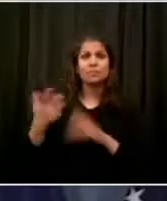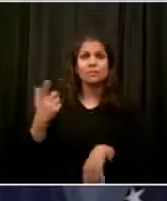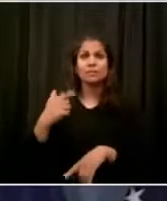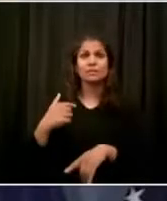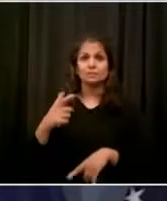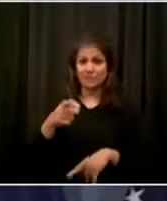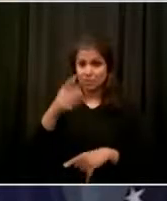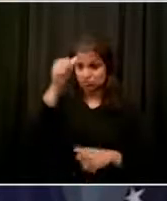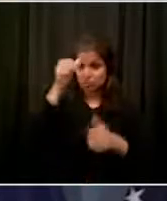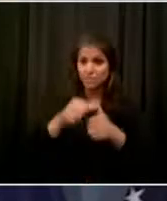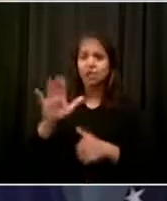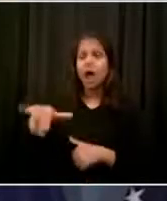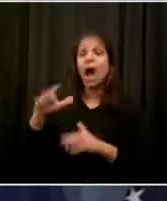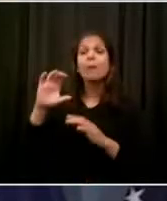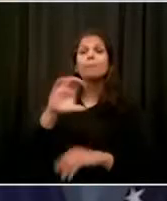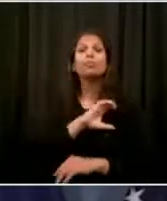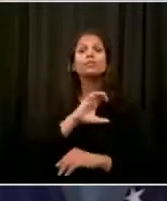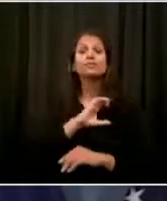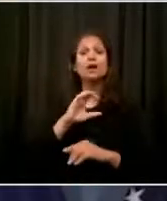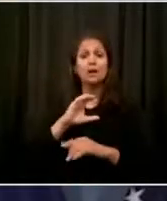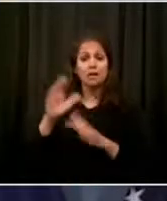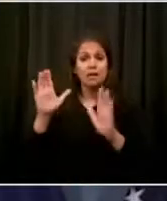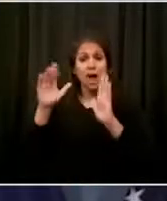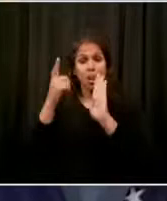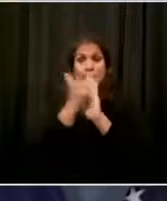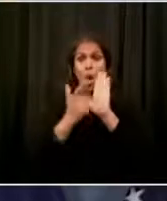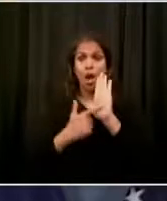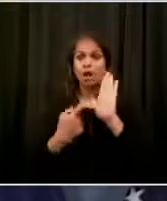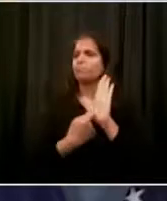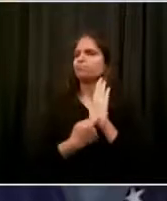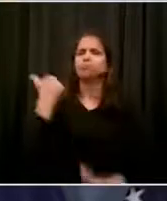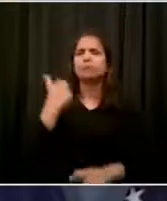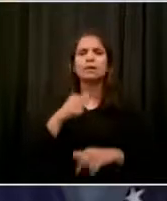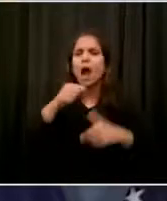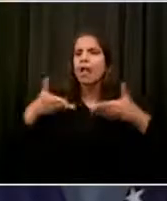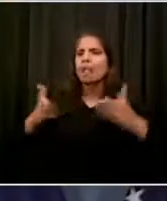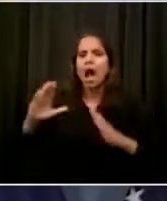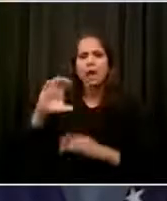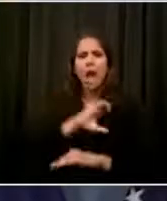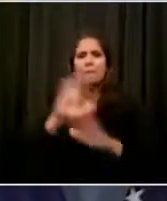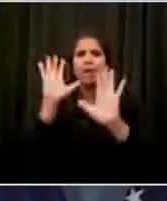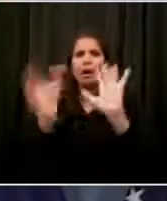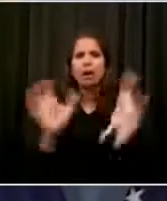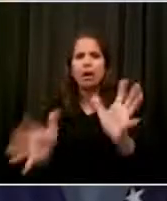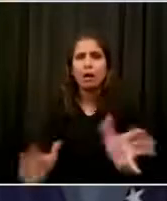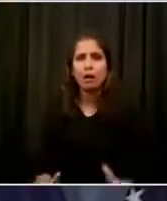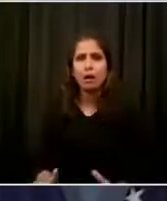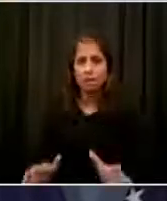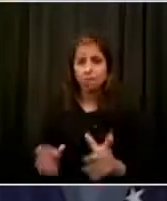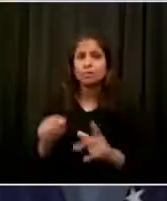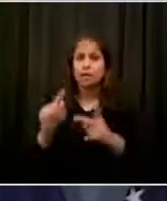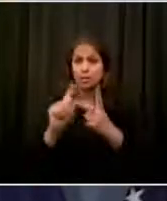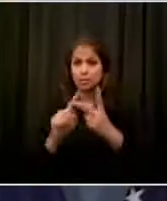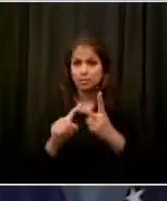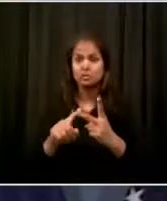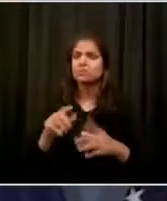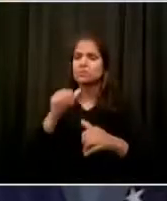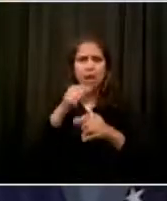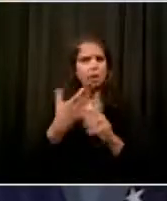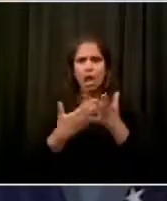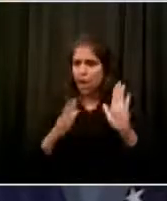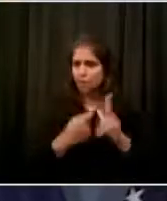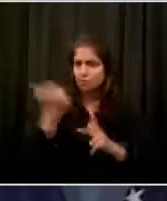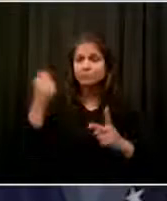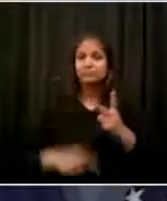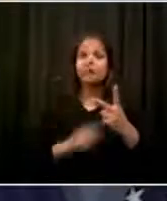body cameras on every patrol officer, we retrained the entire police force in de-escalation, we created a dynamic for a police force that's now majority people